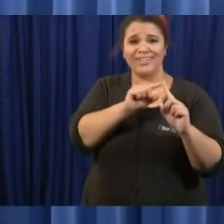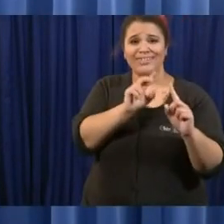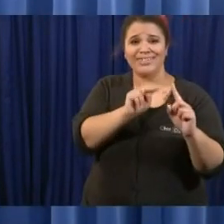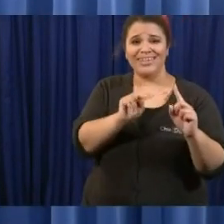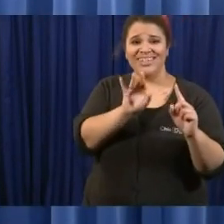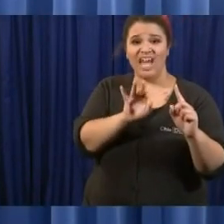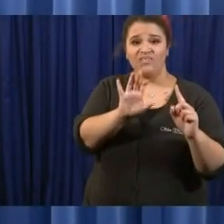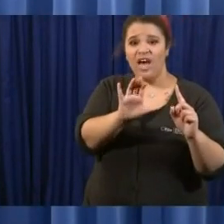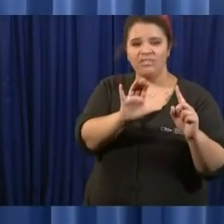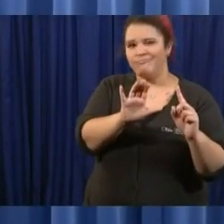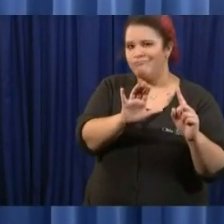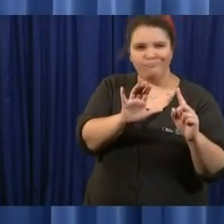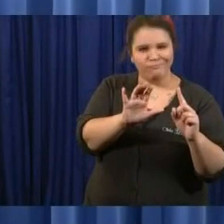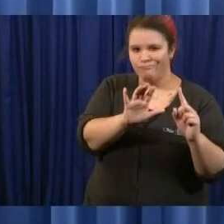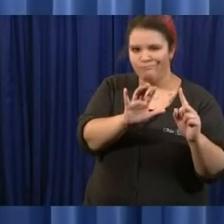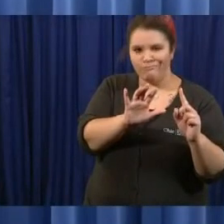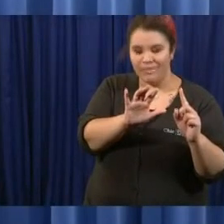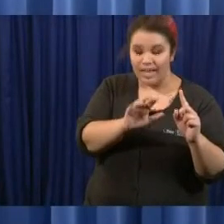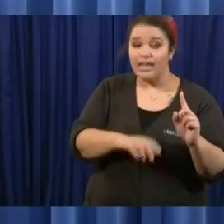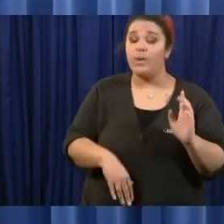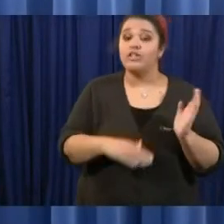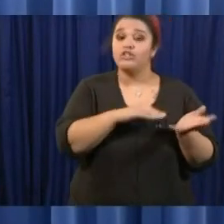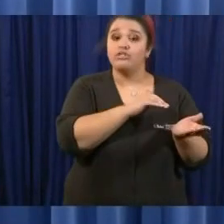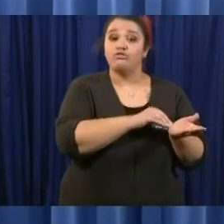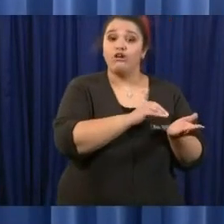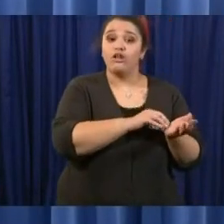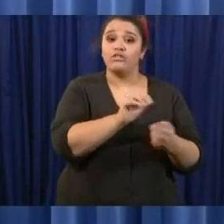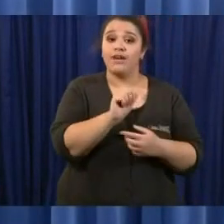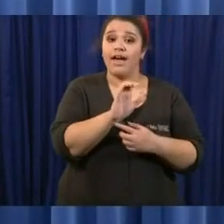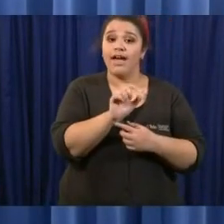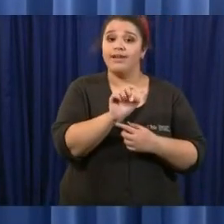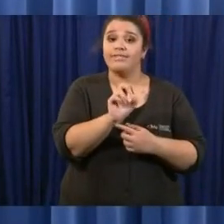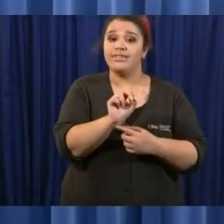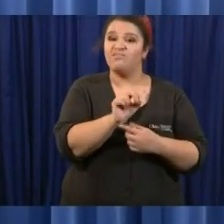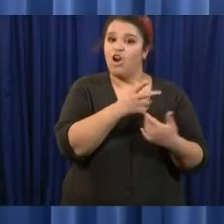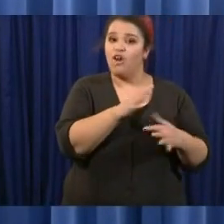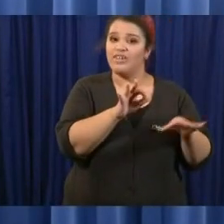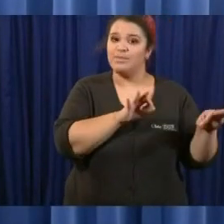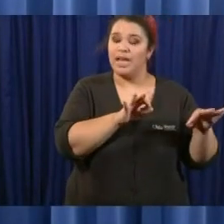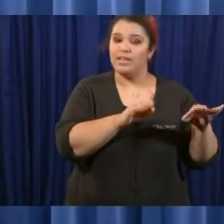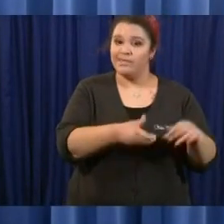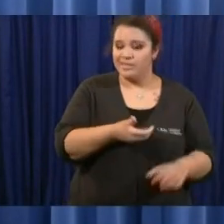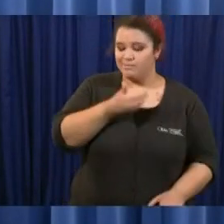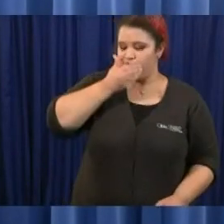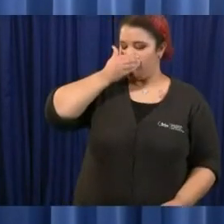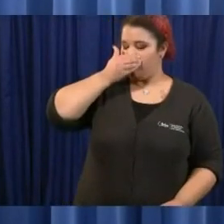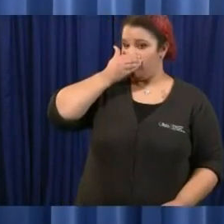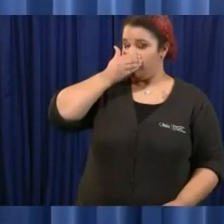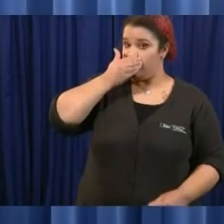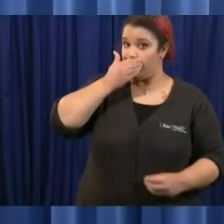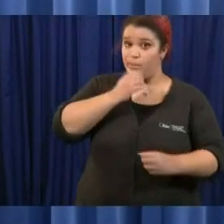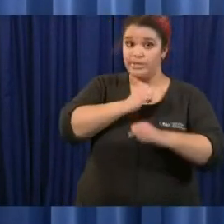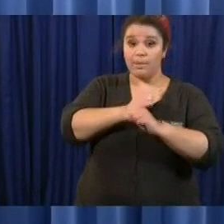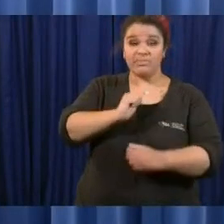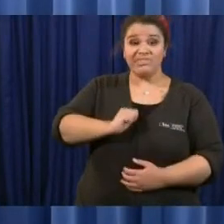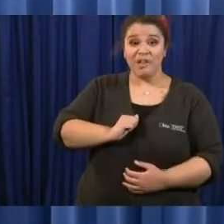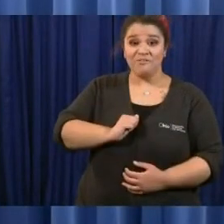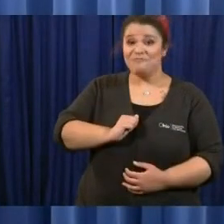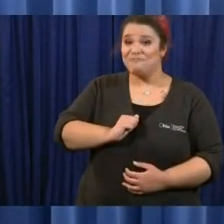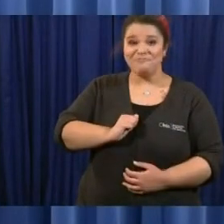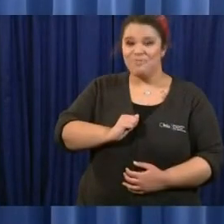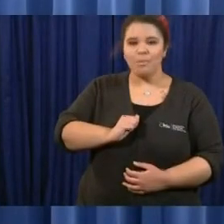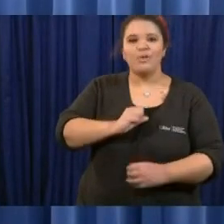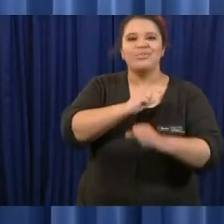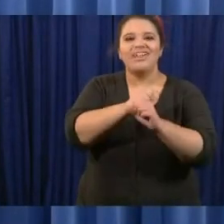basically as dr acton has explained to protect not me but other people but but i've seen people take all kinds of different